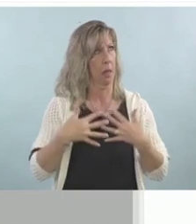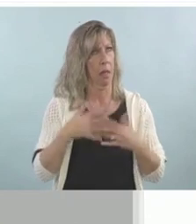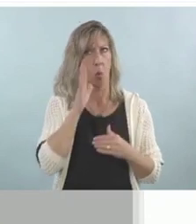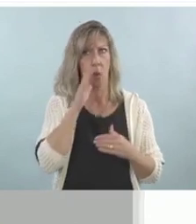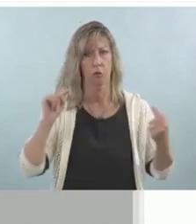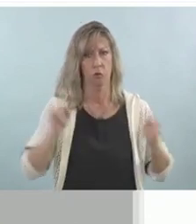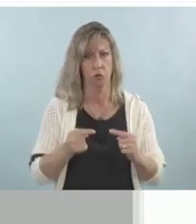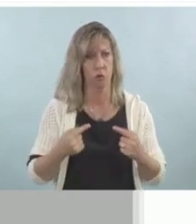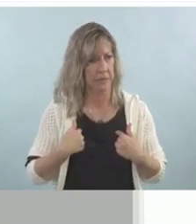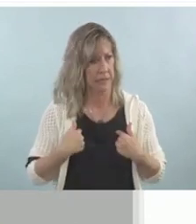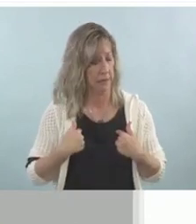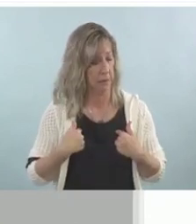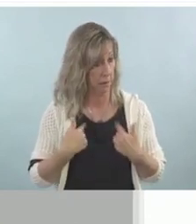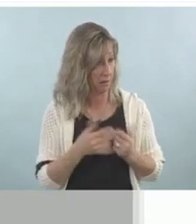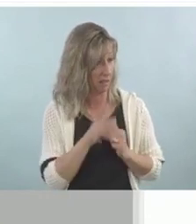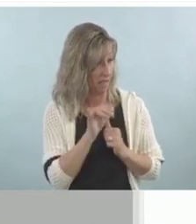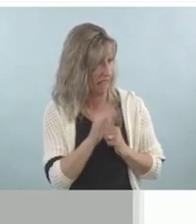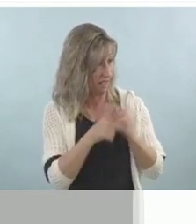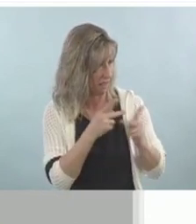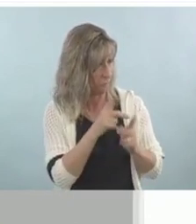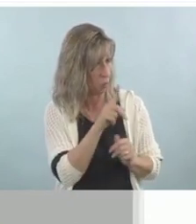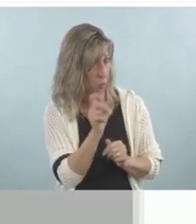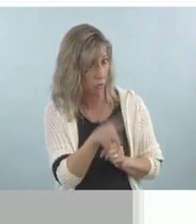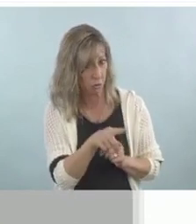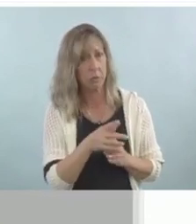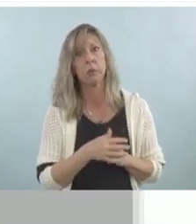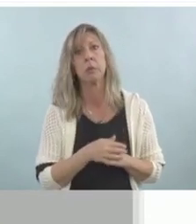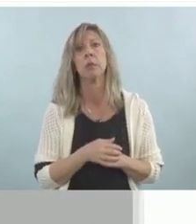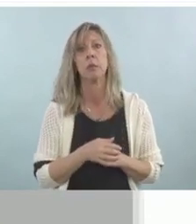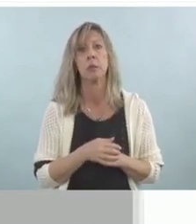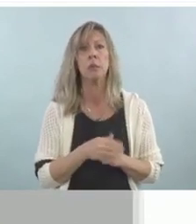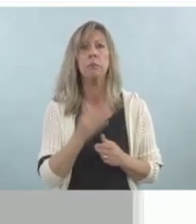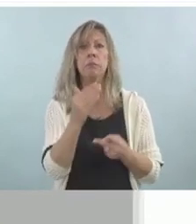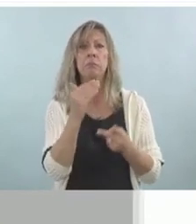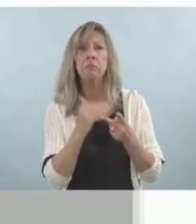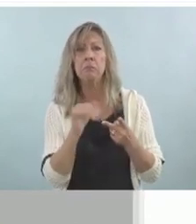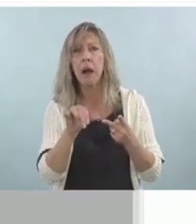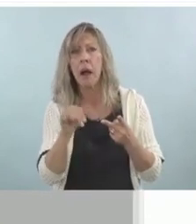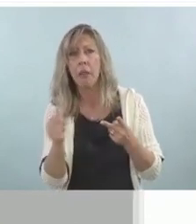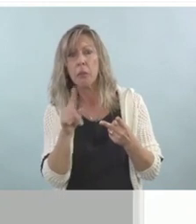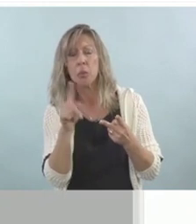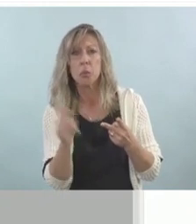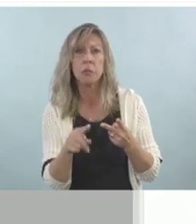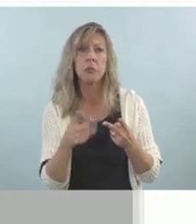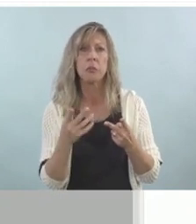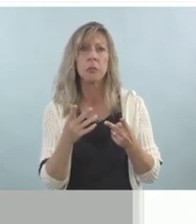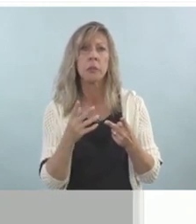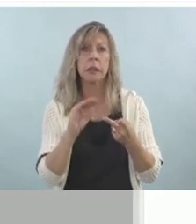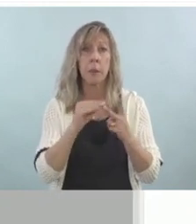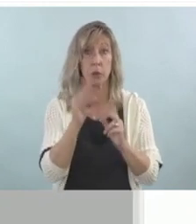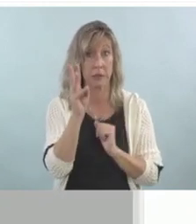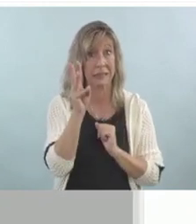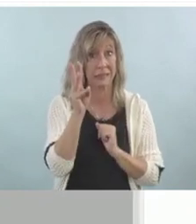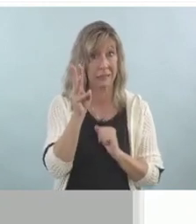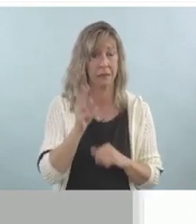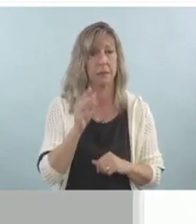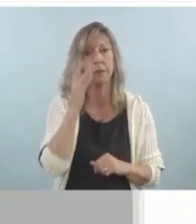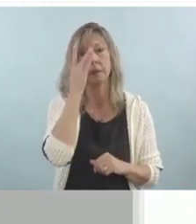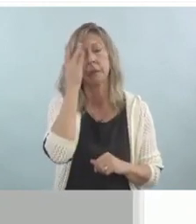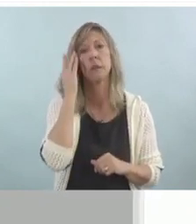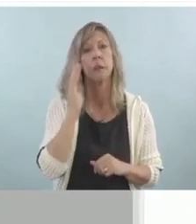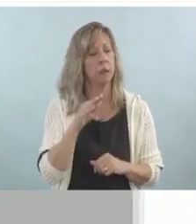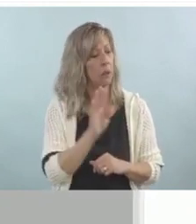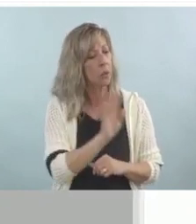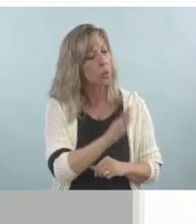So let me skip through a couple and just so you get a better sense. Like number six says, were your